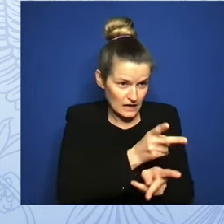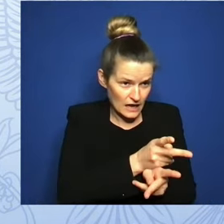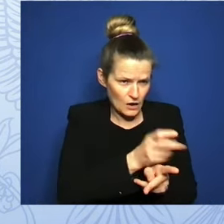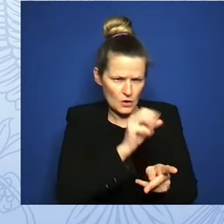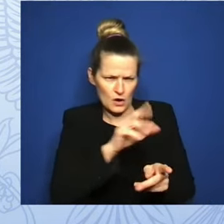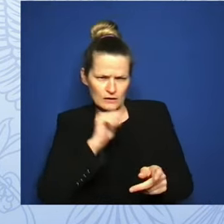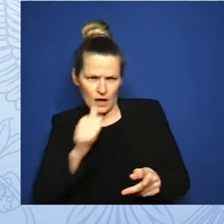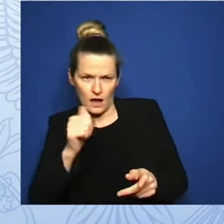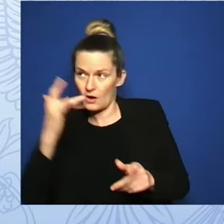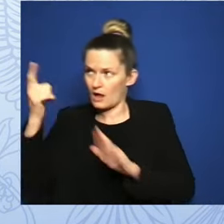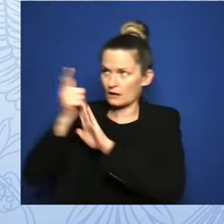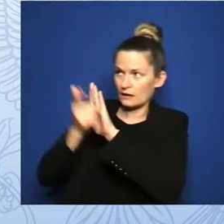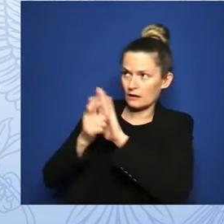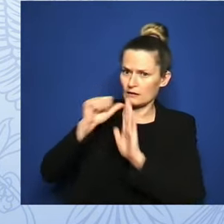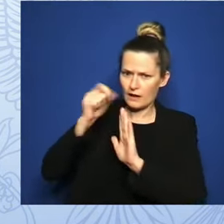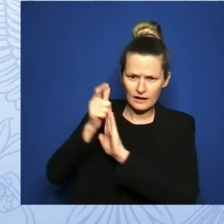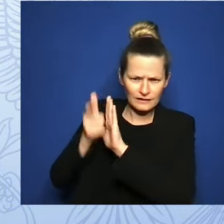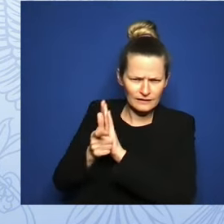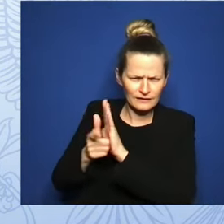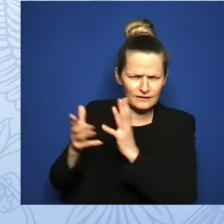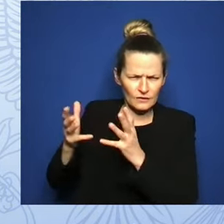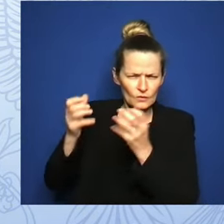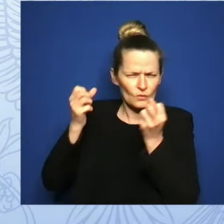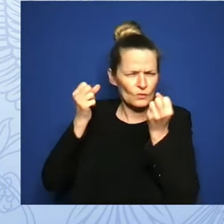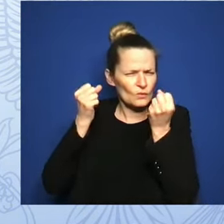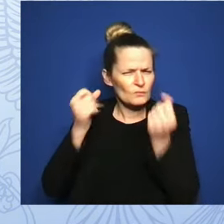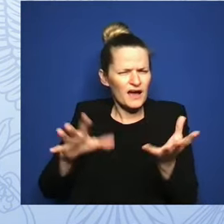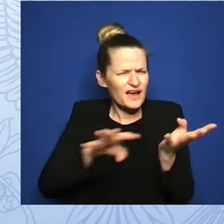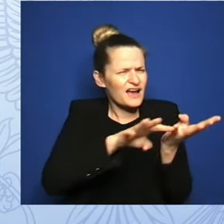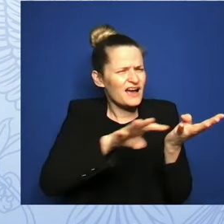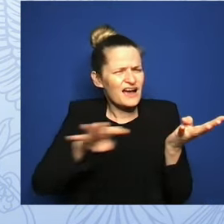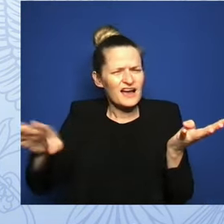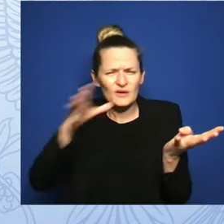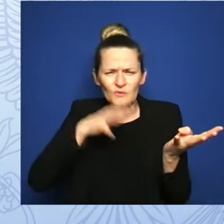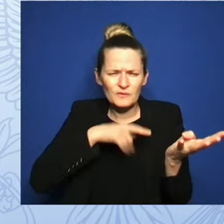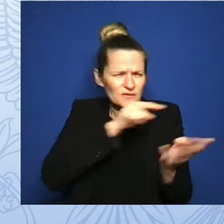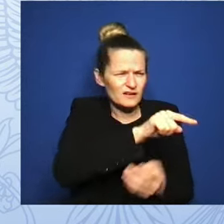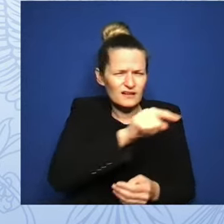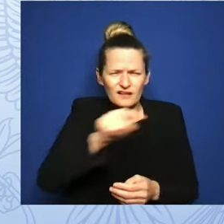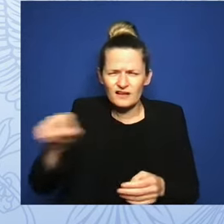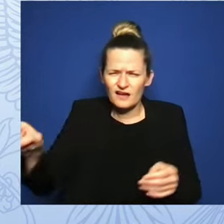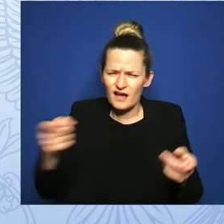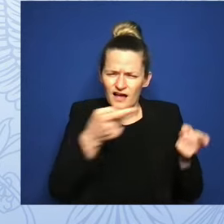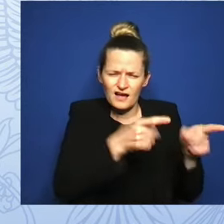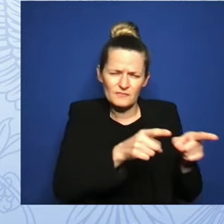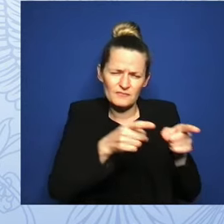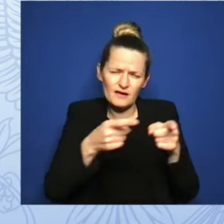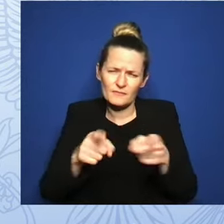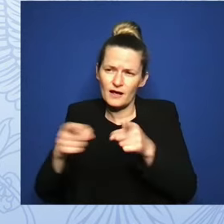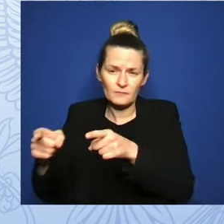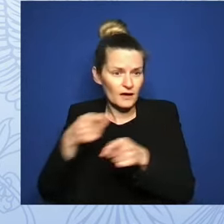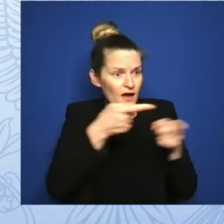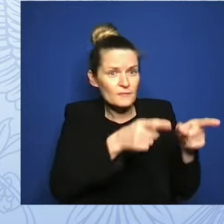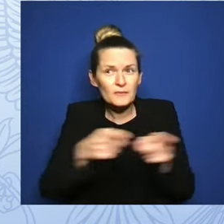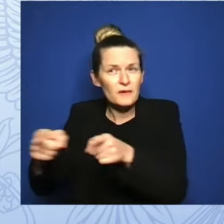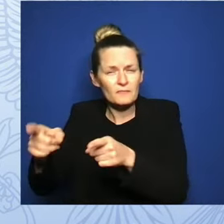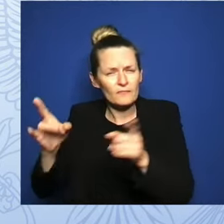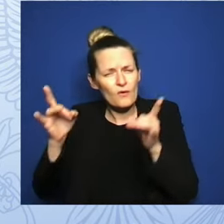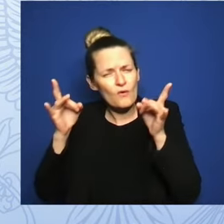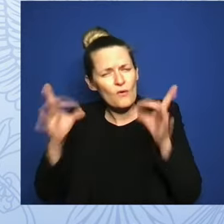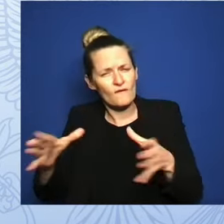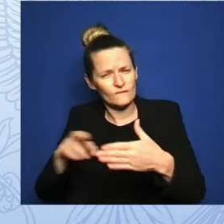too many women are experiencing devastating consequences to their health, their fertility,